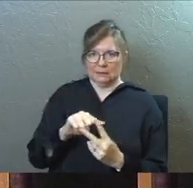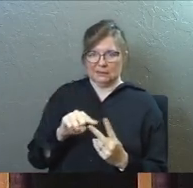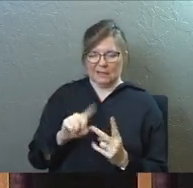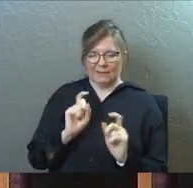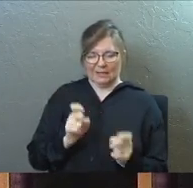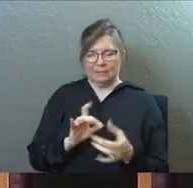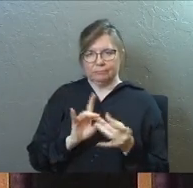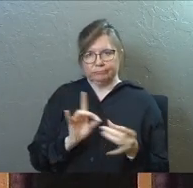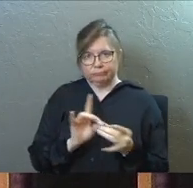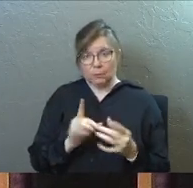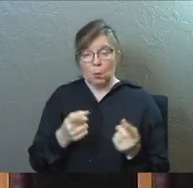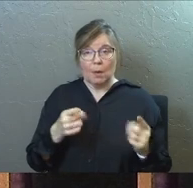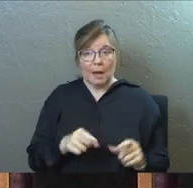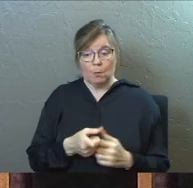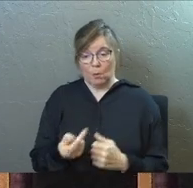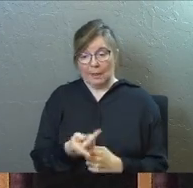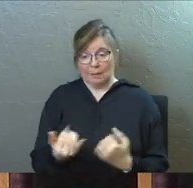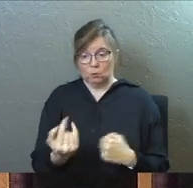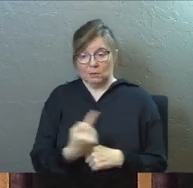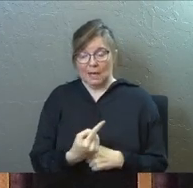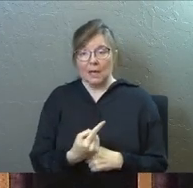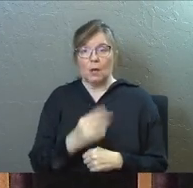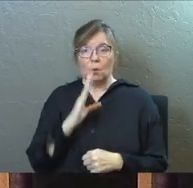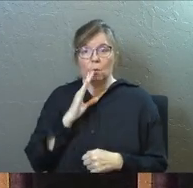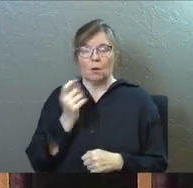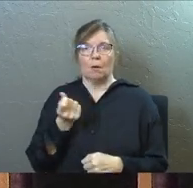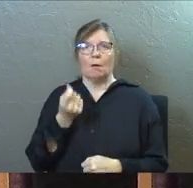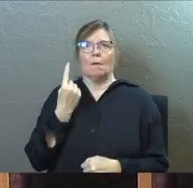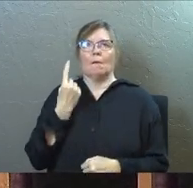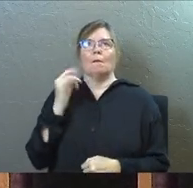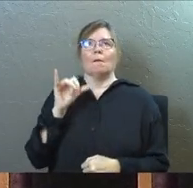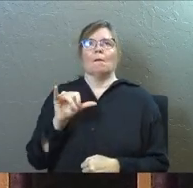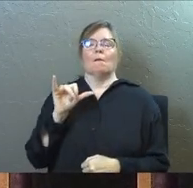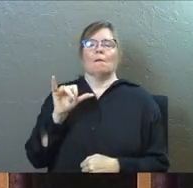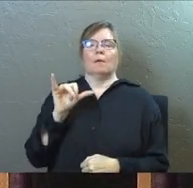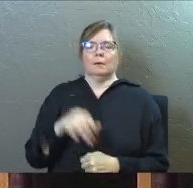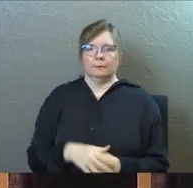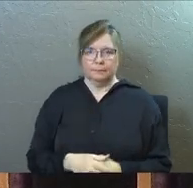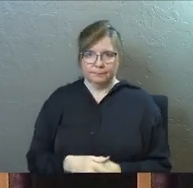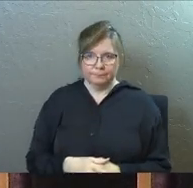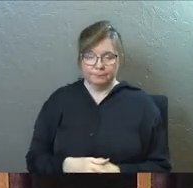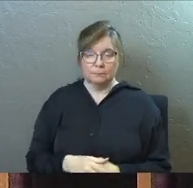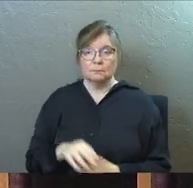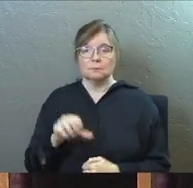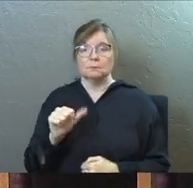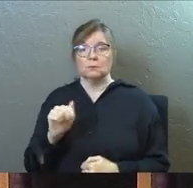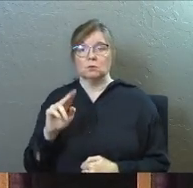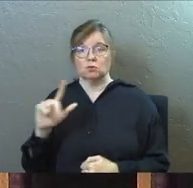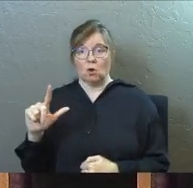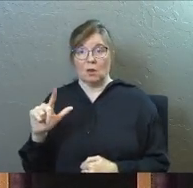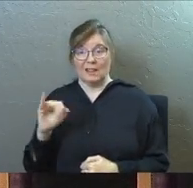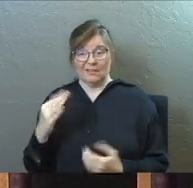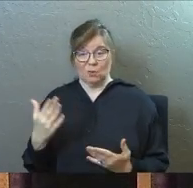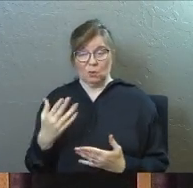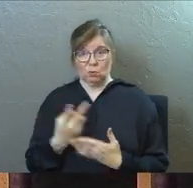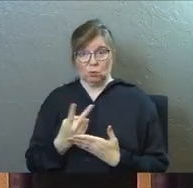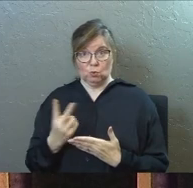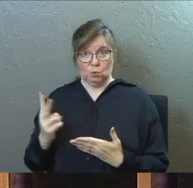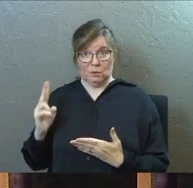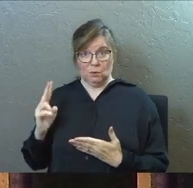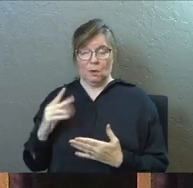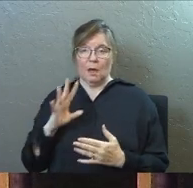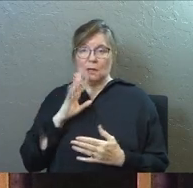their backstory, so that what happens with them today is going to make some sense to you, Saul, if you were here two weeks ago,